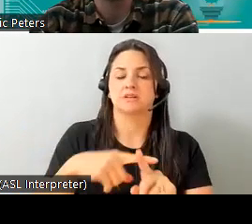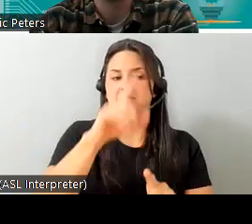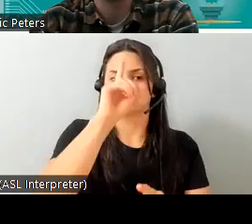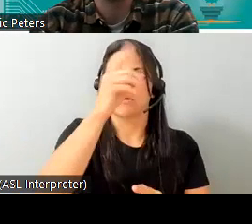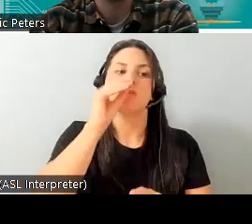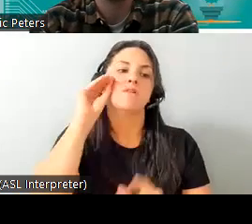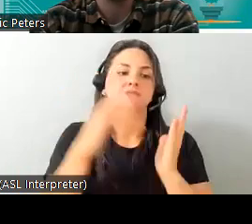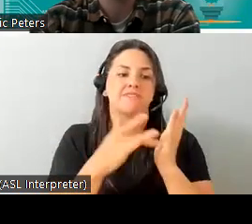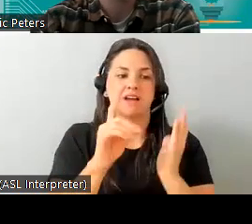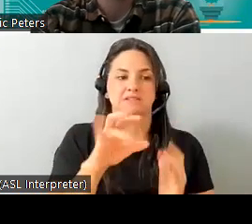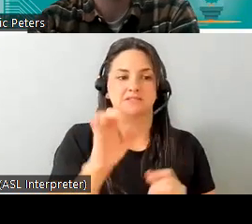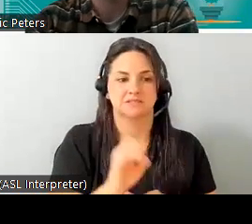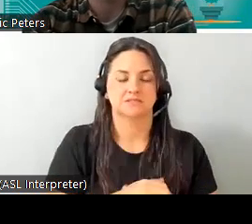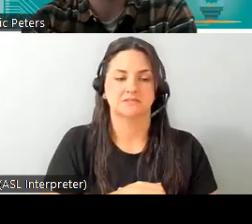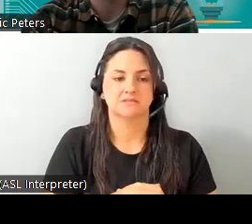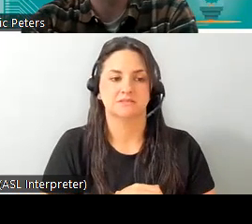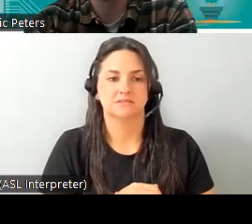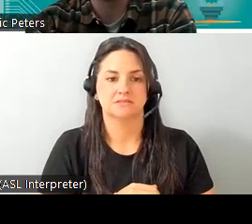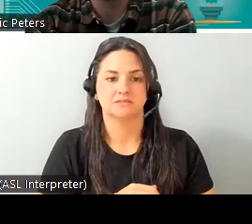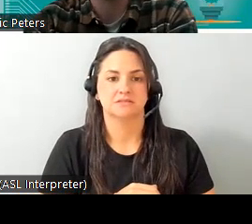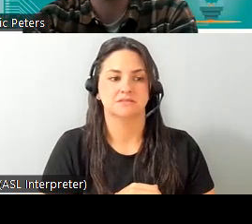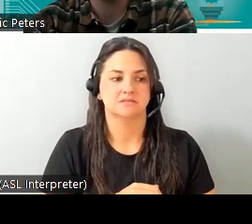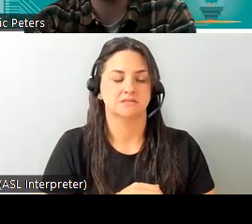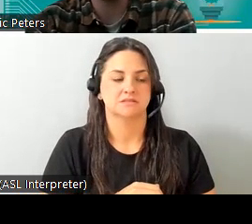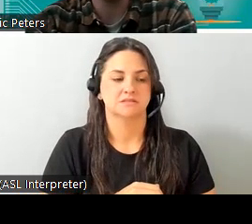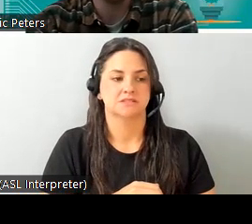devices next slide please